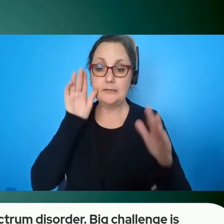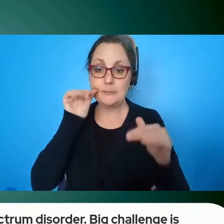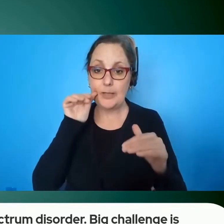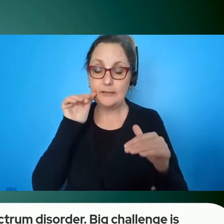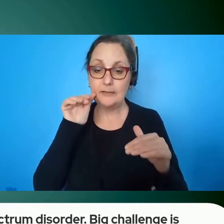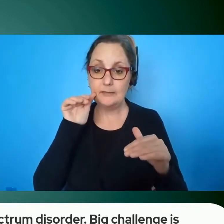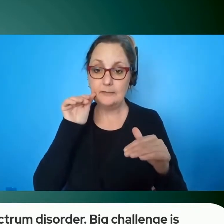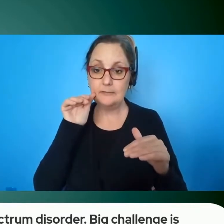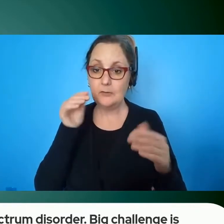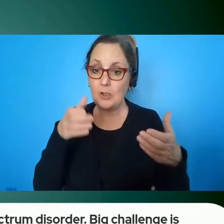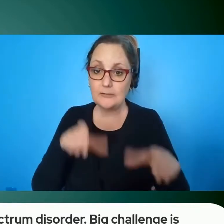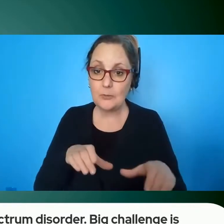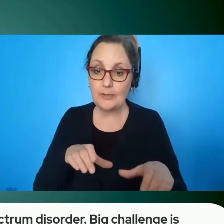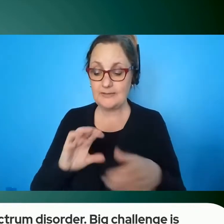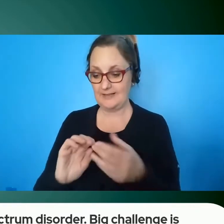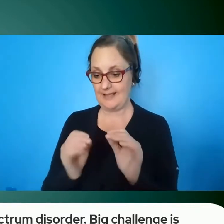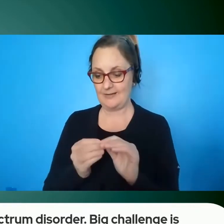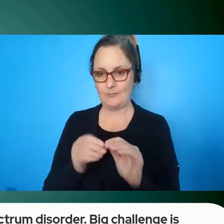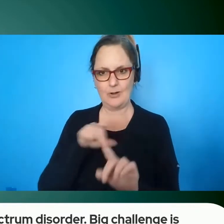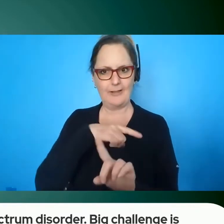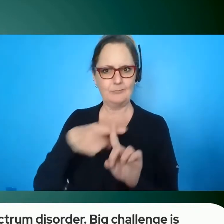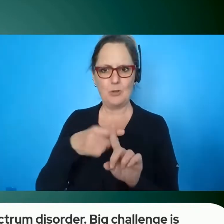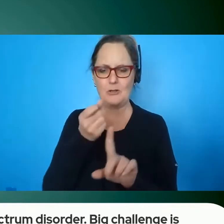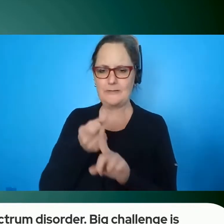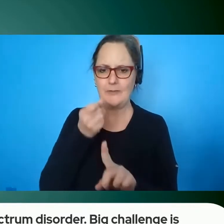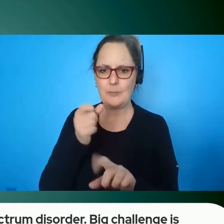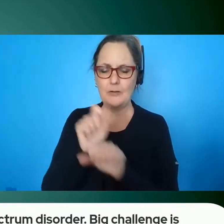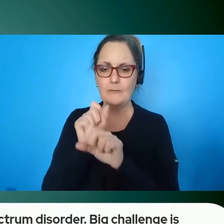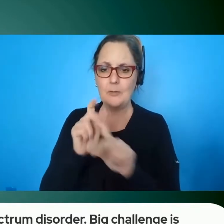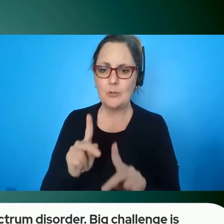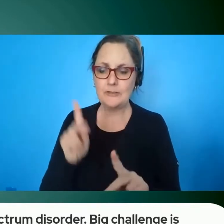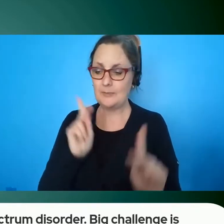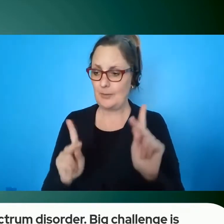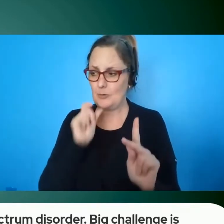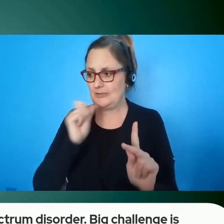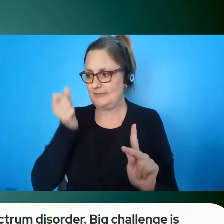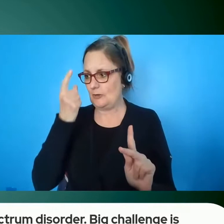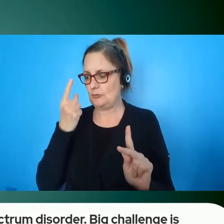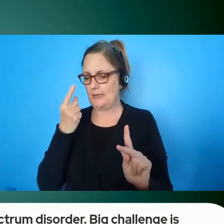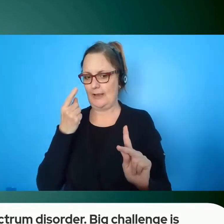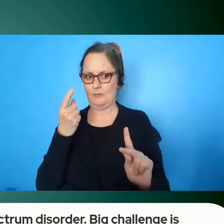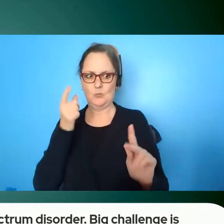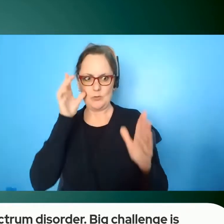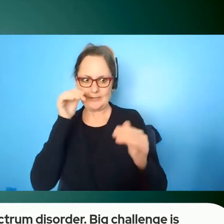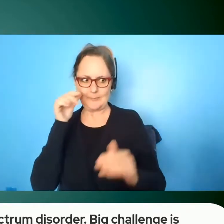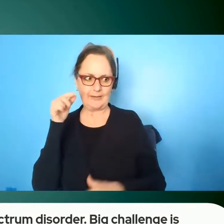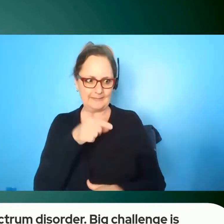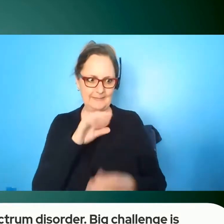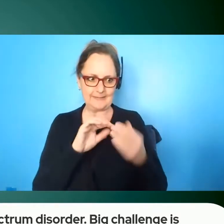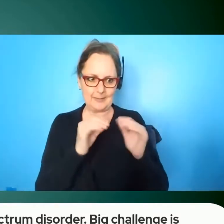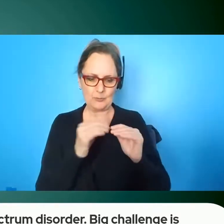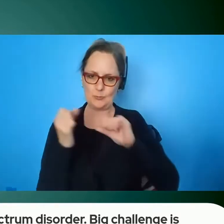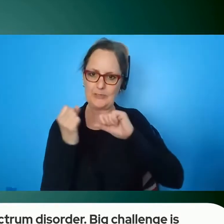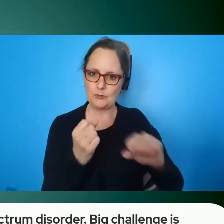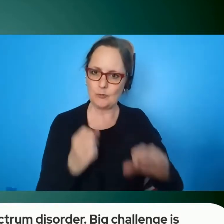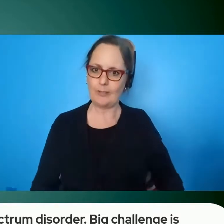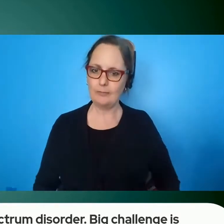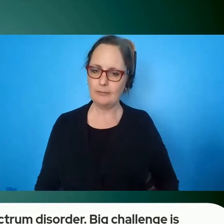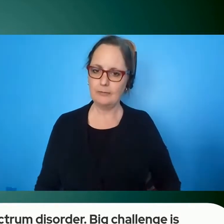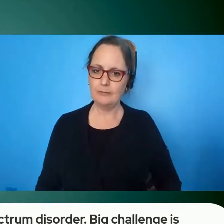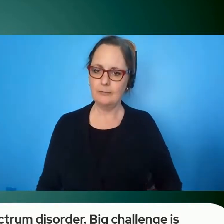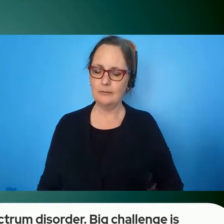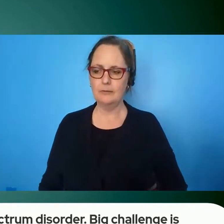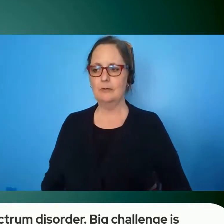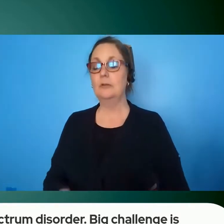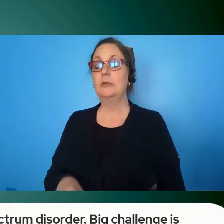positive uptick people not realizing that again we saw it as the strength that it is i think we need to continue